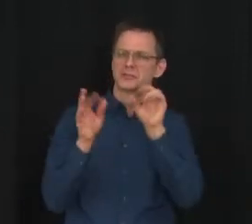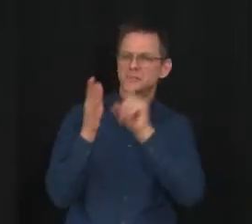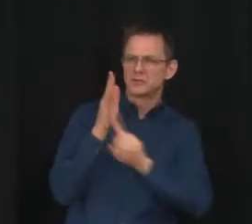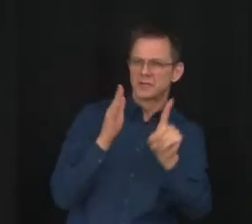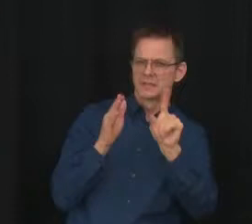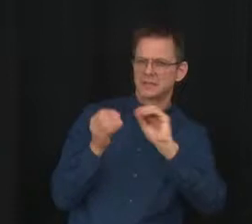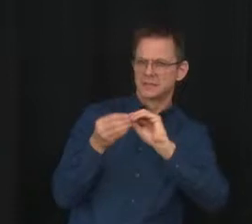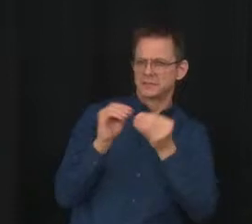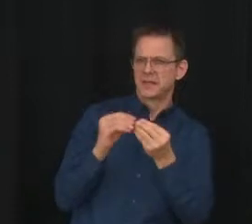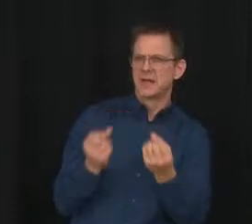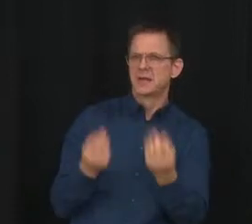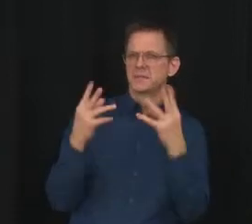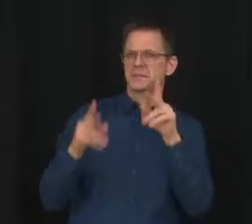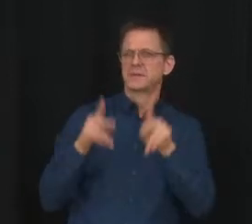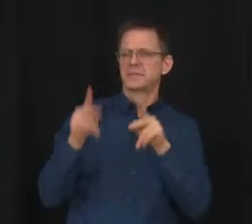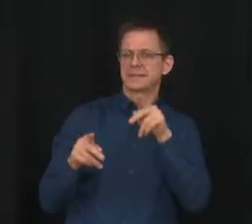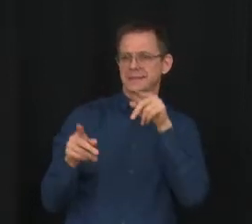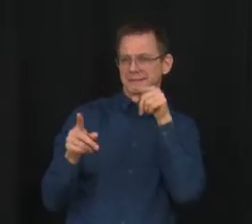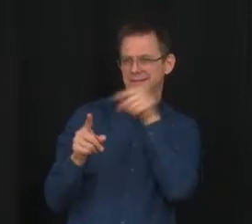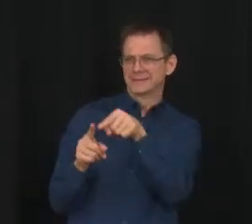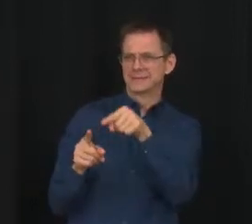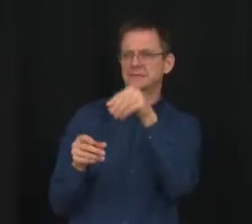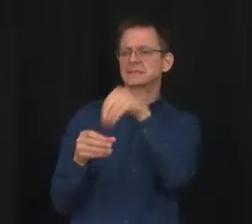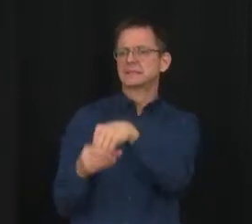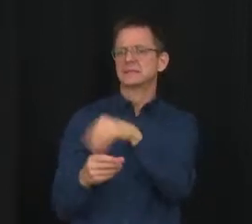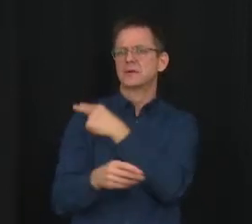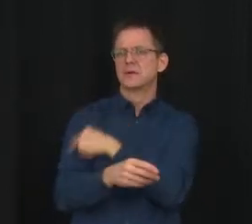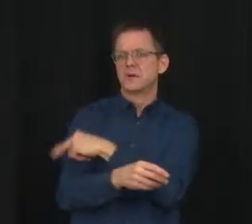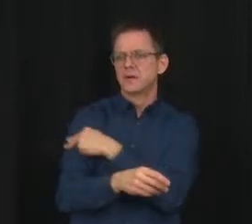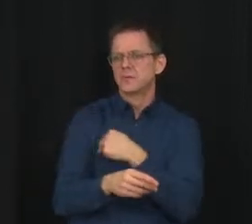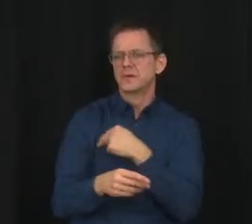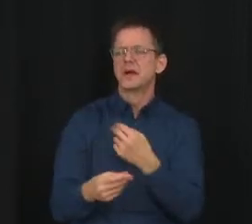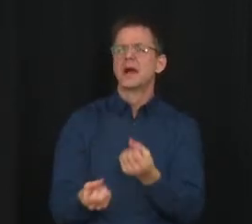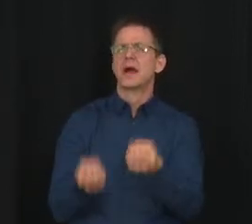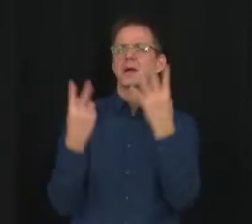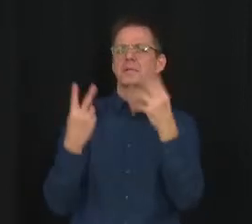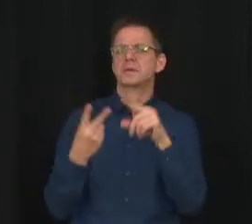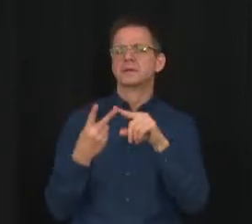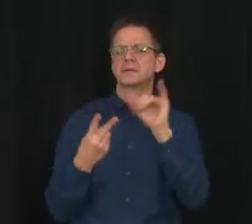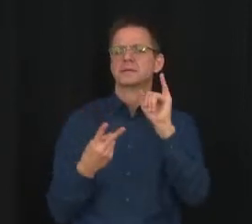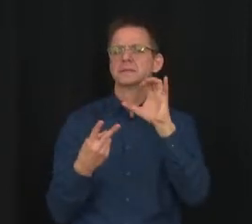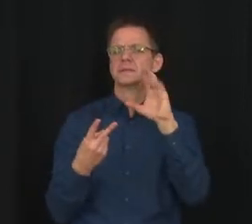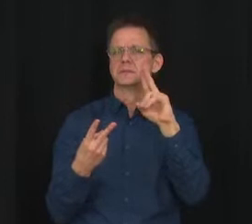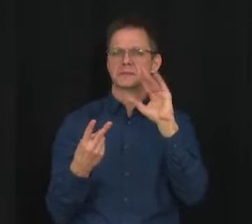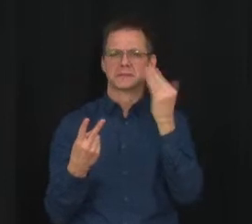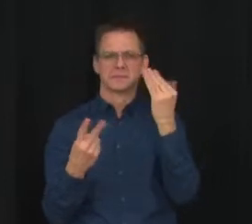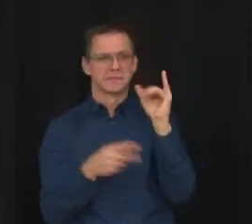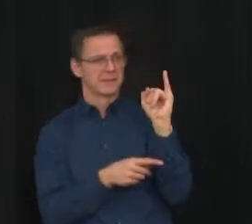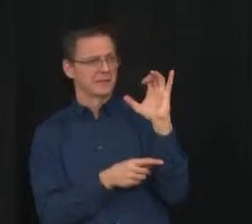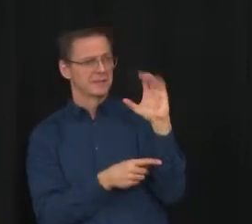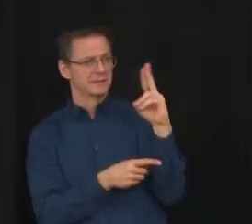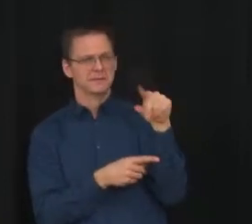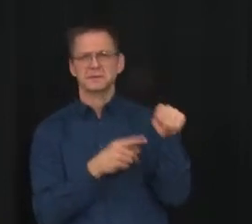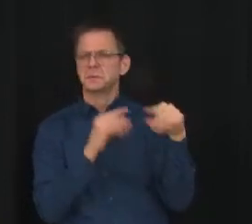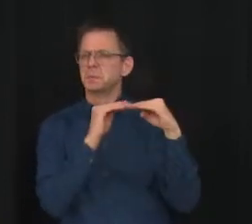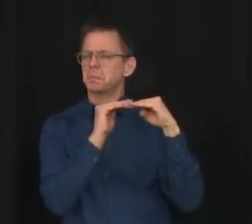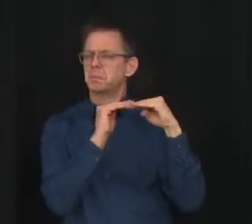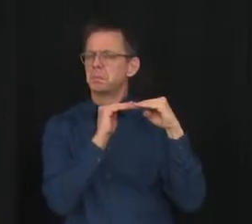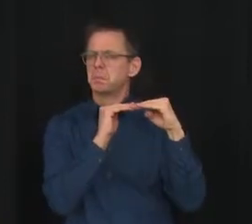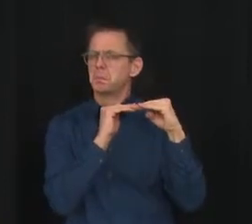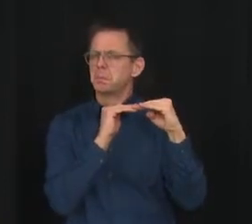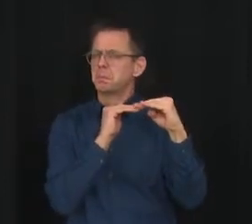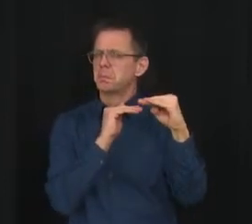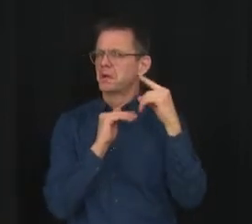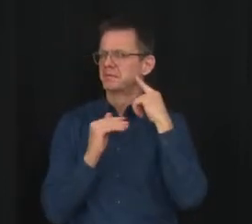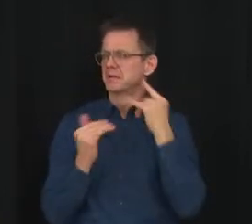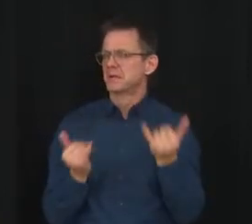ICU numbers continue to stay, you know, relatively low at this point in time. We feel